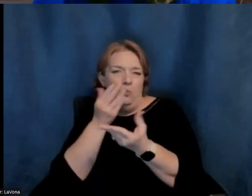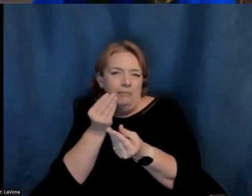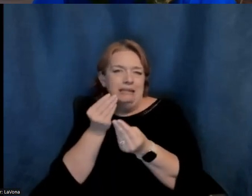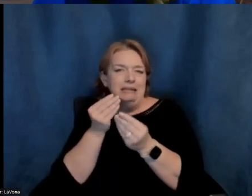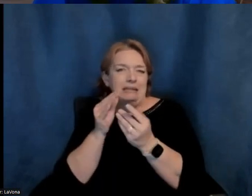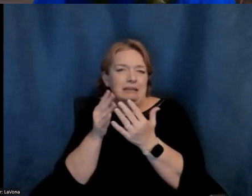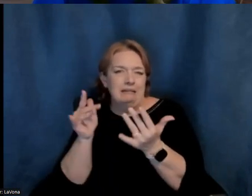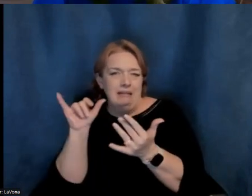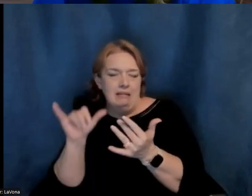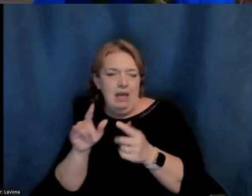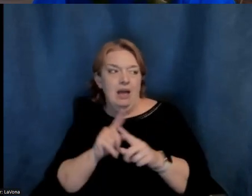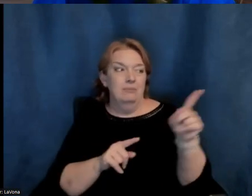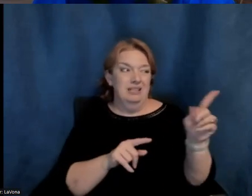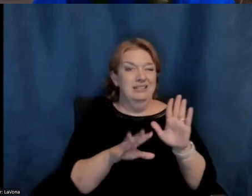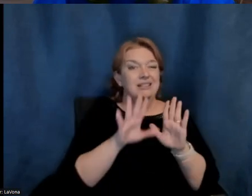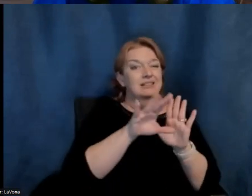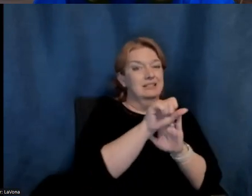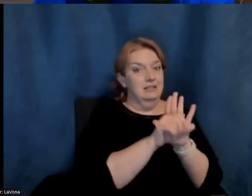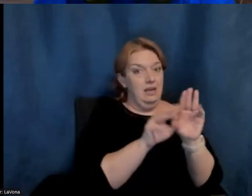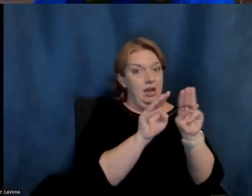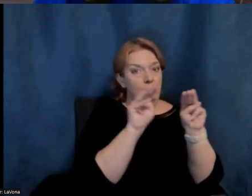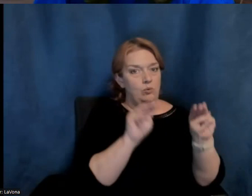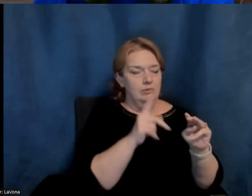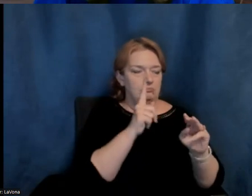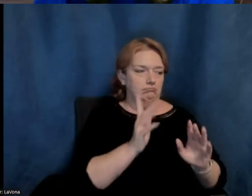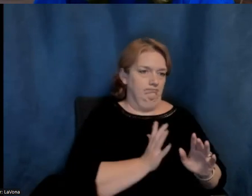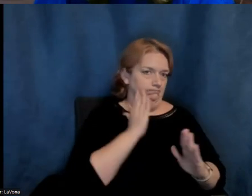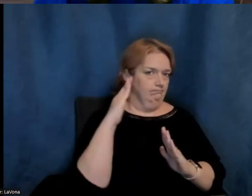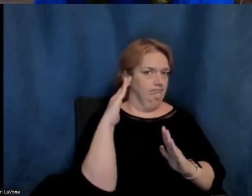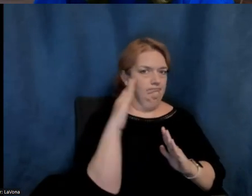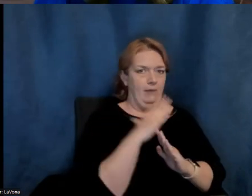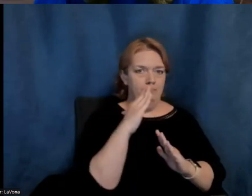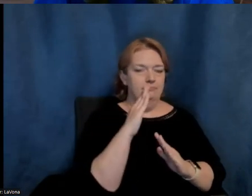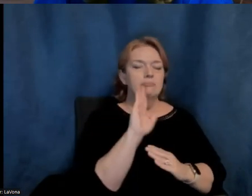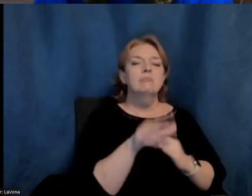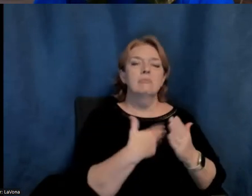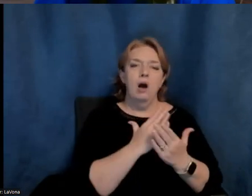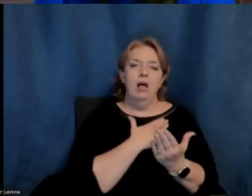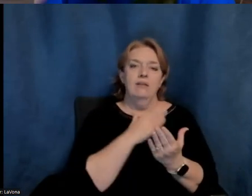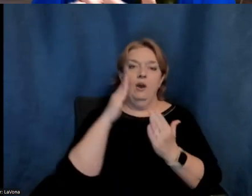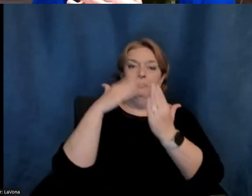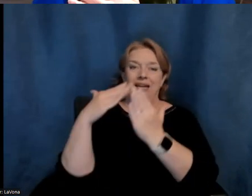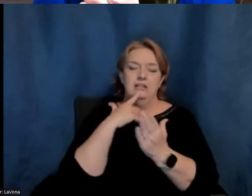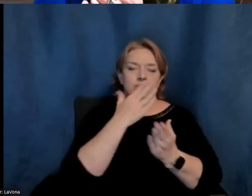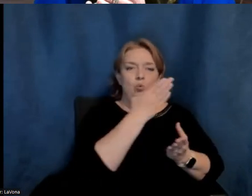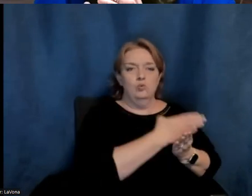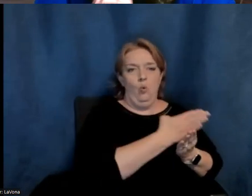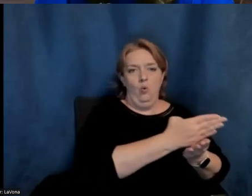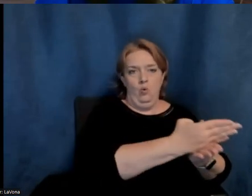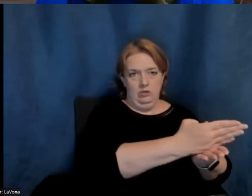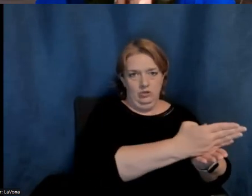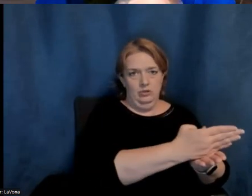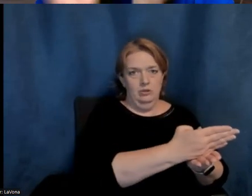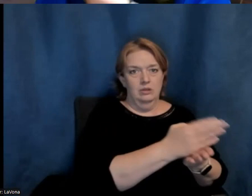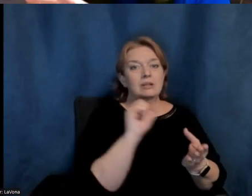the Indiana State Museum is who has all of our paintings in storage. And then they bring them to us